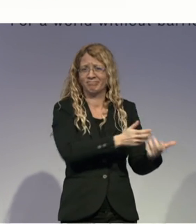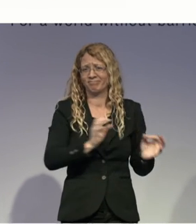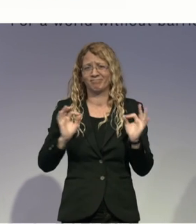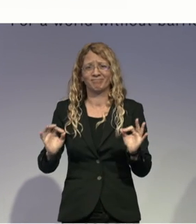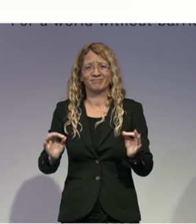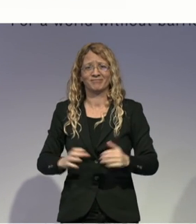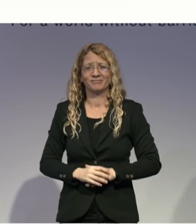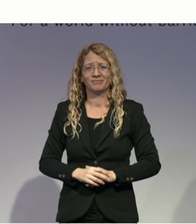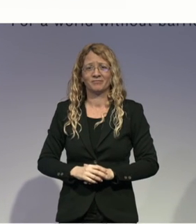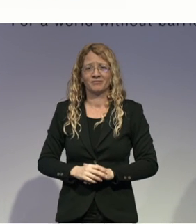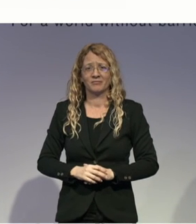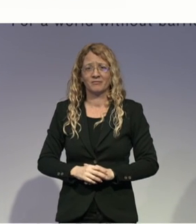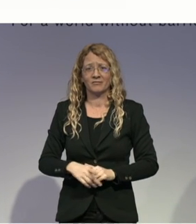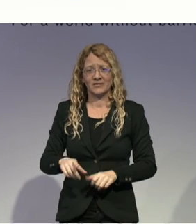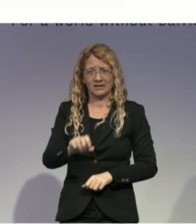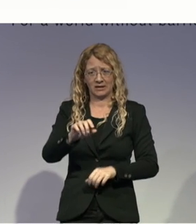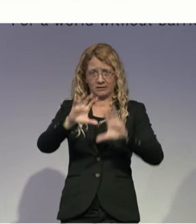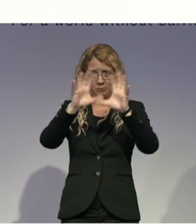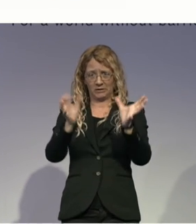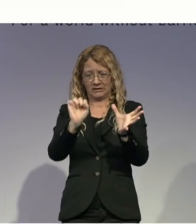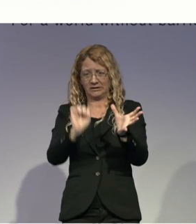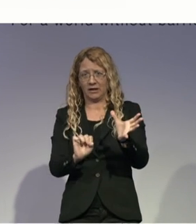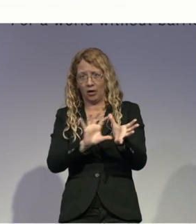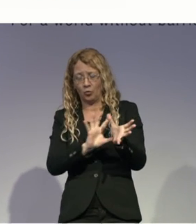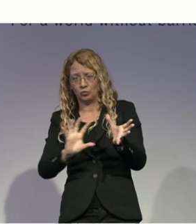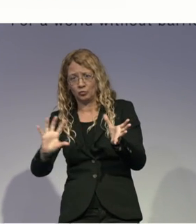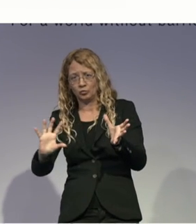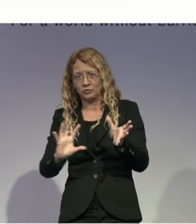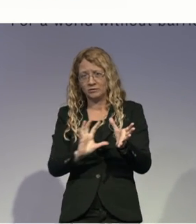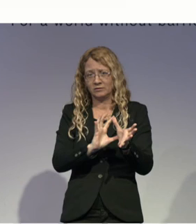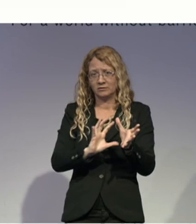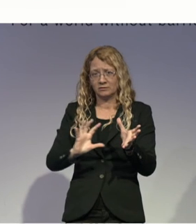know, where we are traditionally comfortable with north-south transfers.